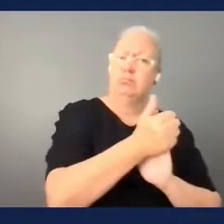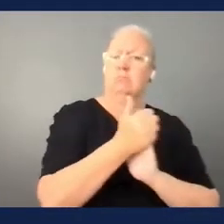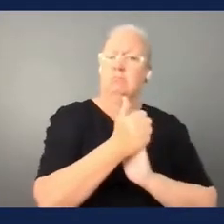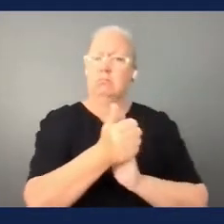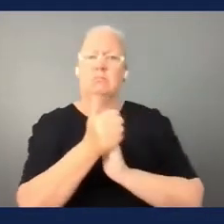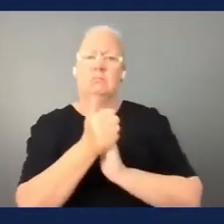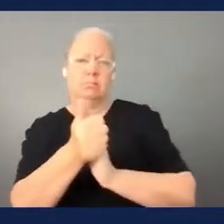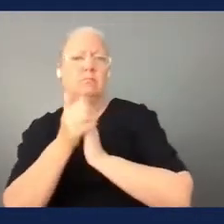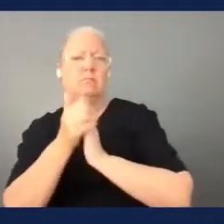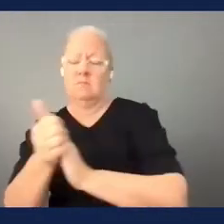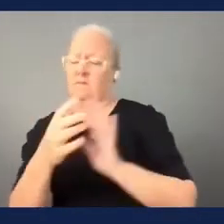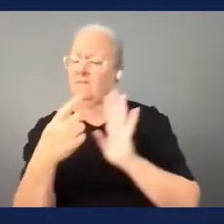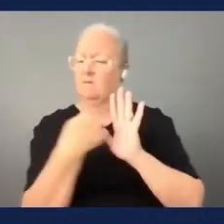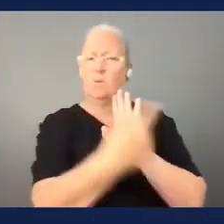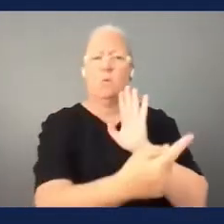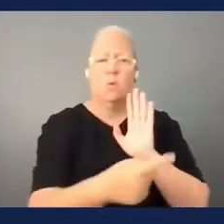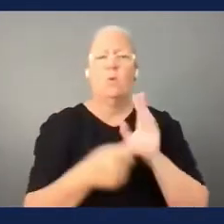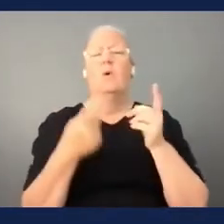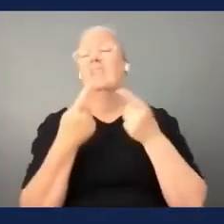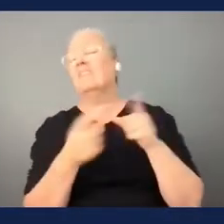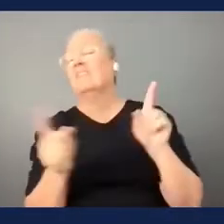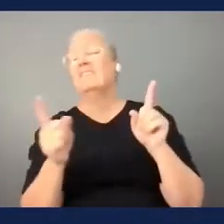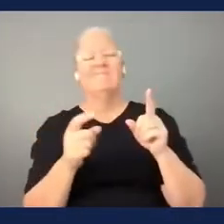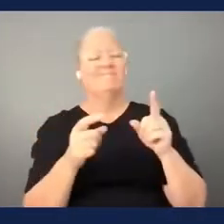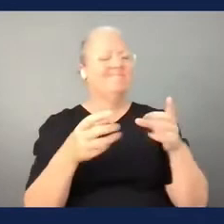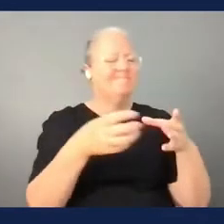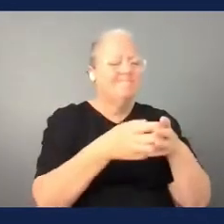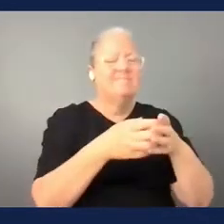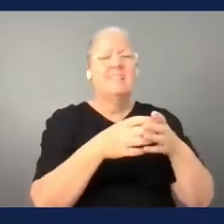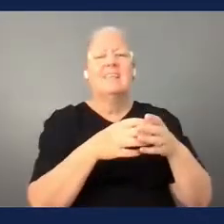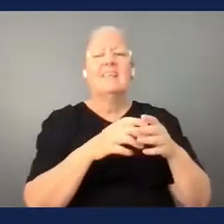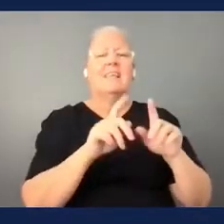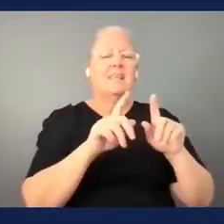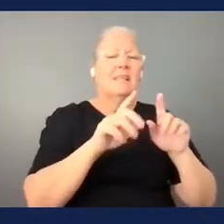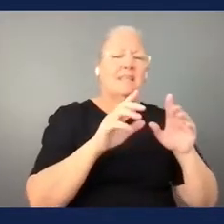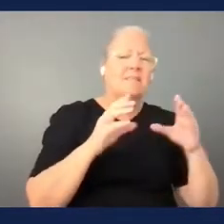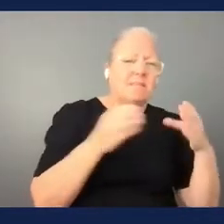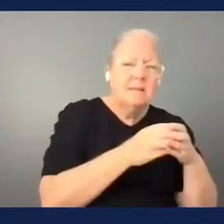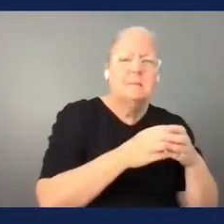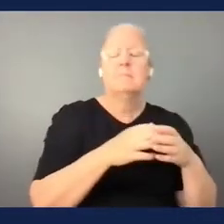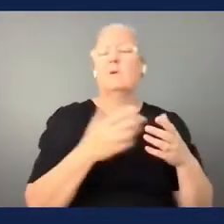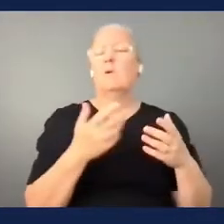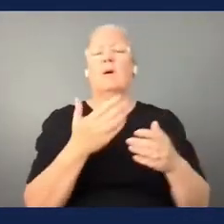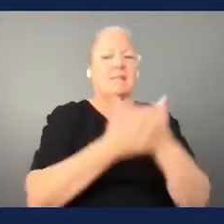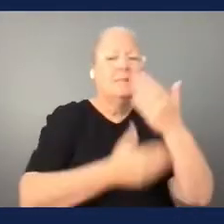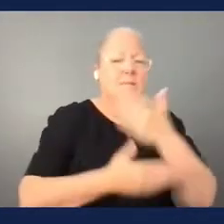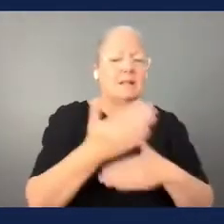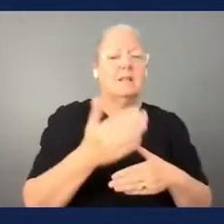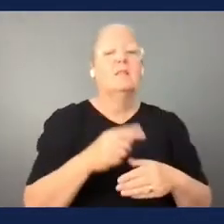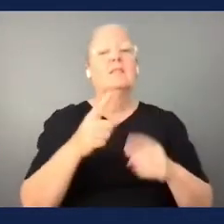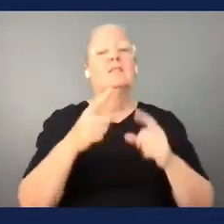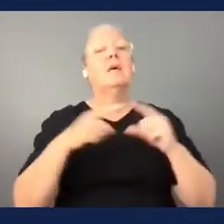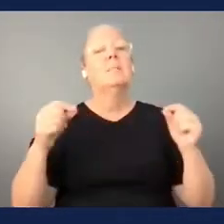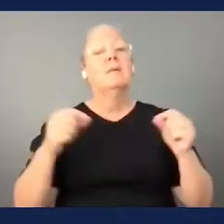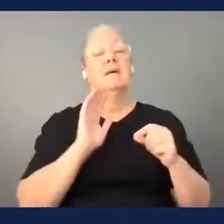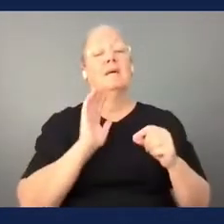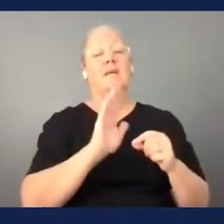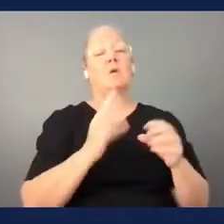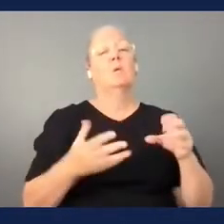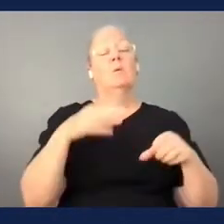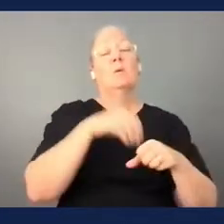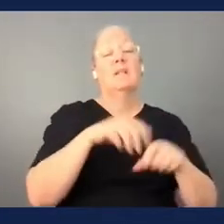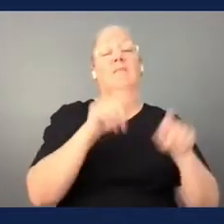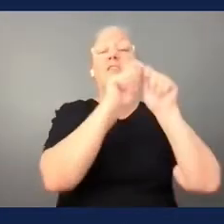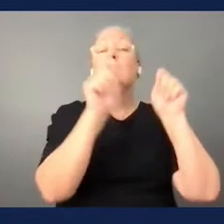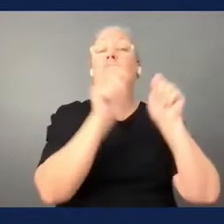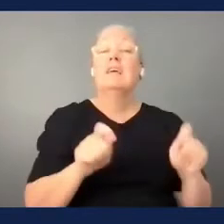football teams across all kinds of disabilities along with the japan inclusive football federation they are an affiliate of the japanese football